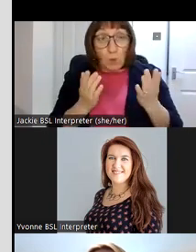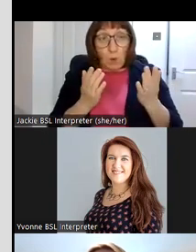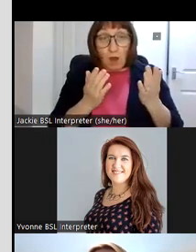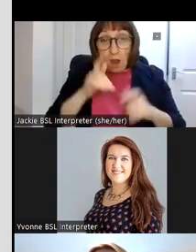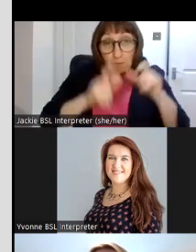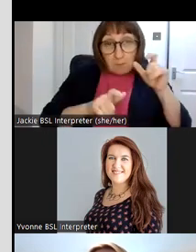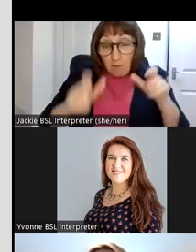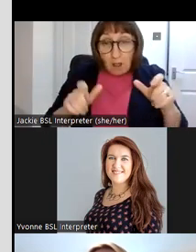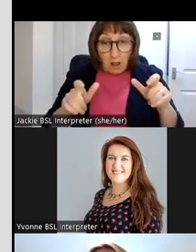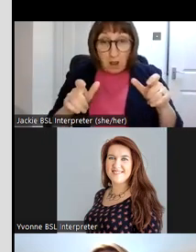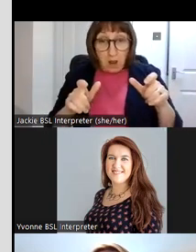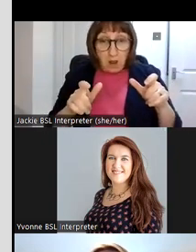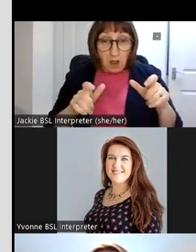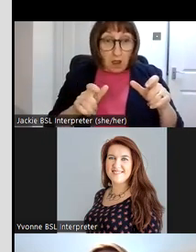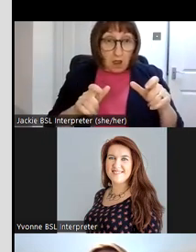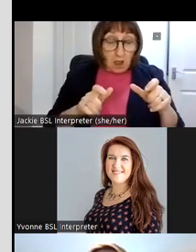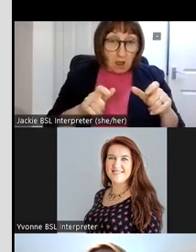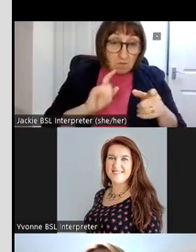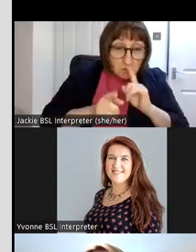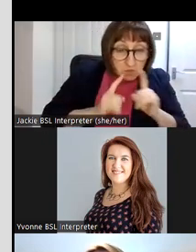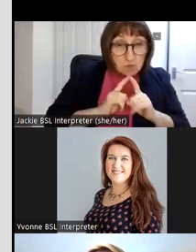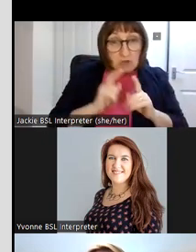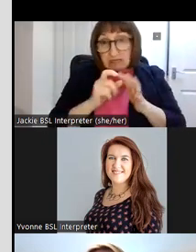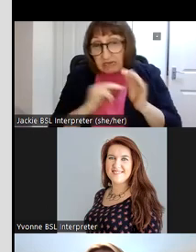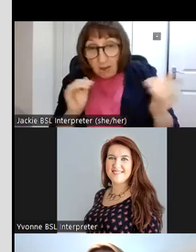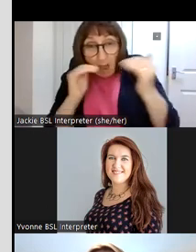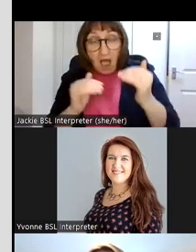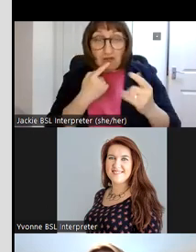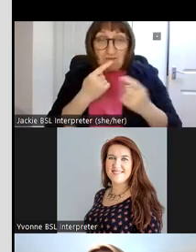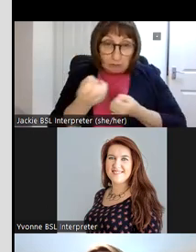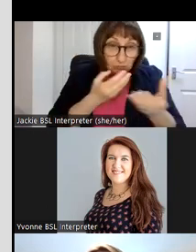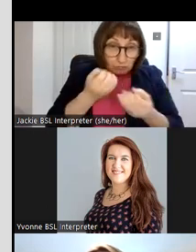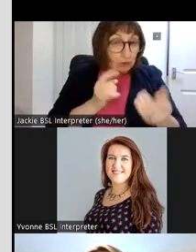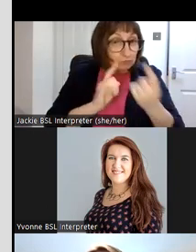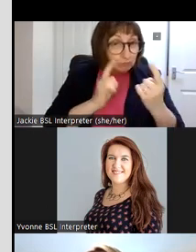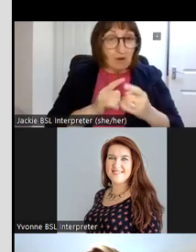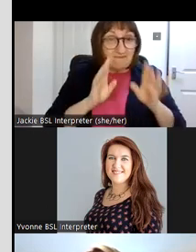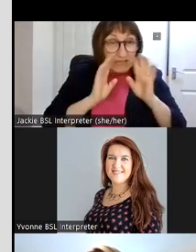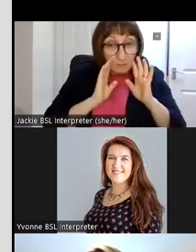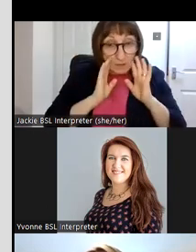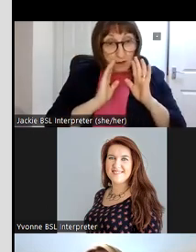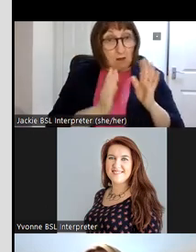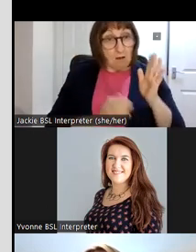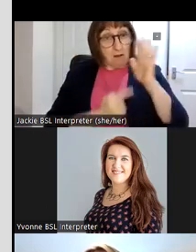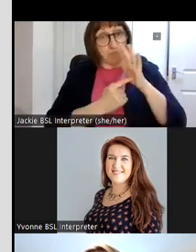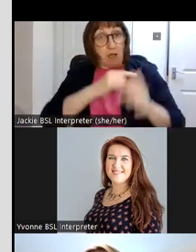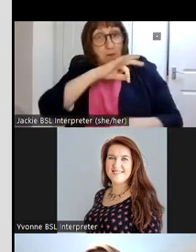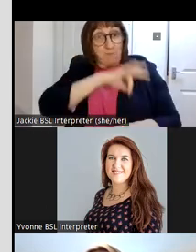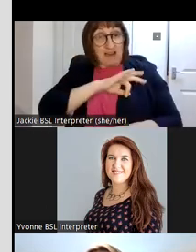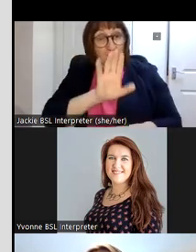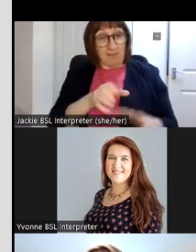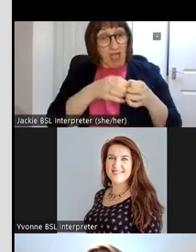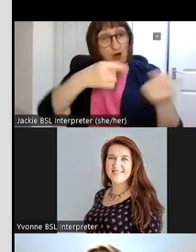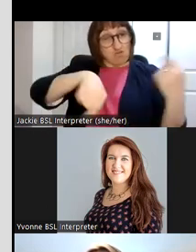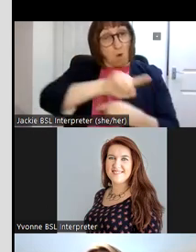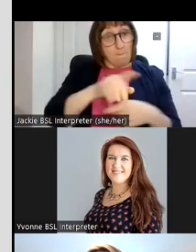they chatted about their dna matches and related information and the primary benefit of that group then has